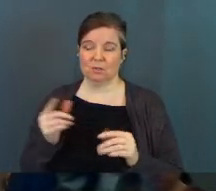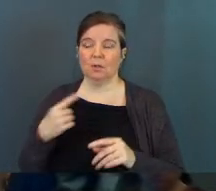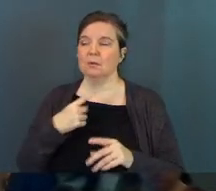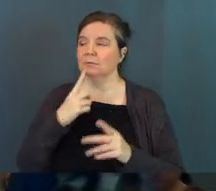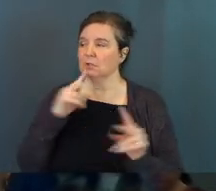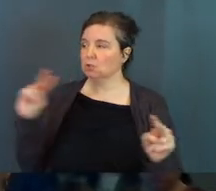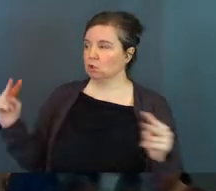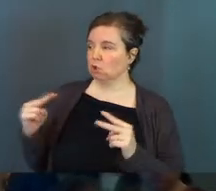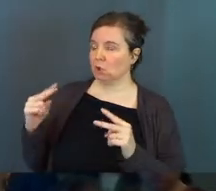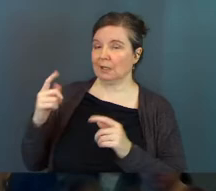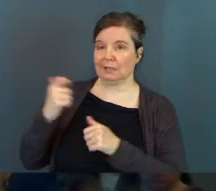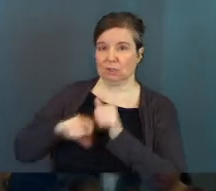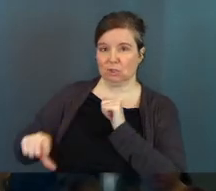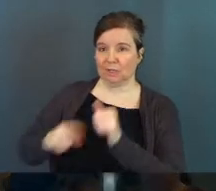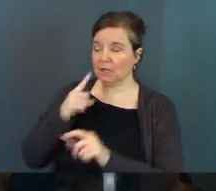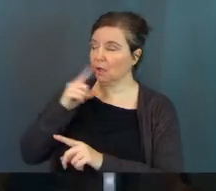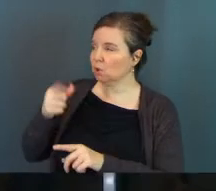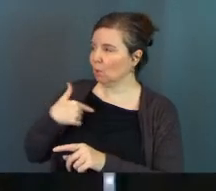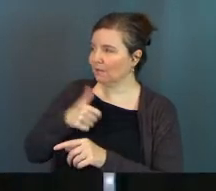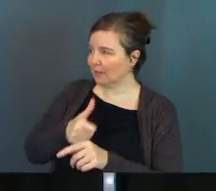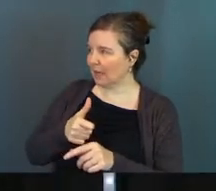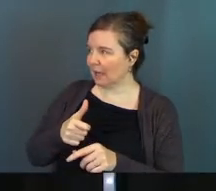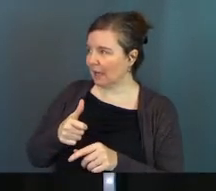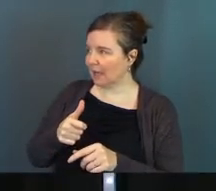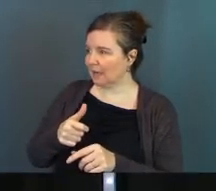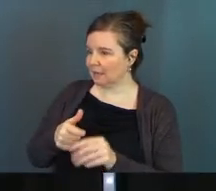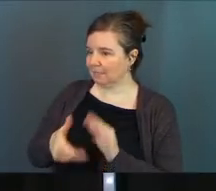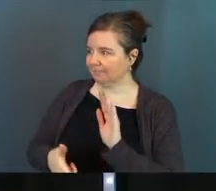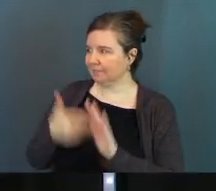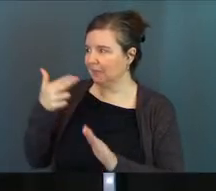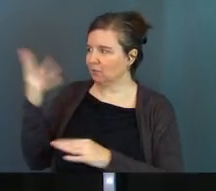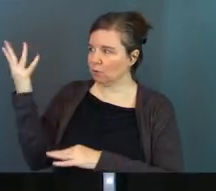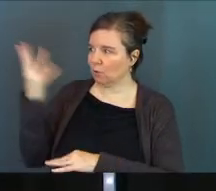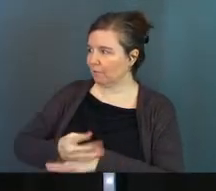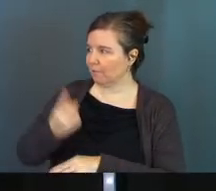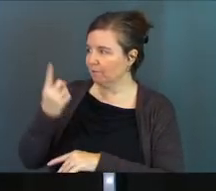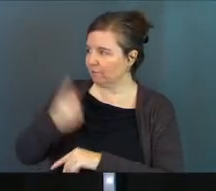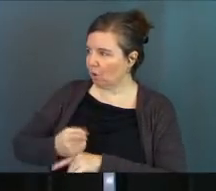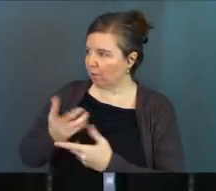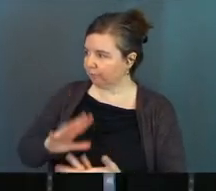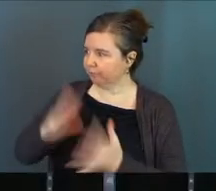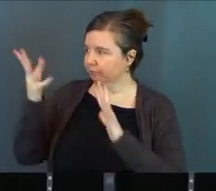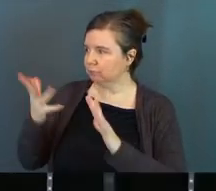to your neighbor right now? Turn to your neighbor and tell them, you have not been sentenced to fall. Come on.